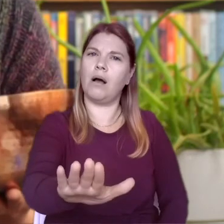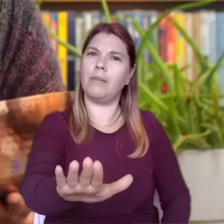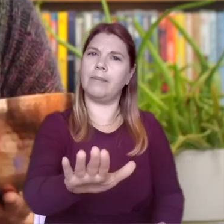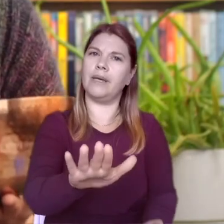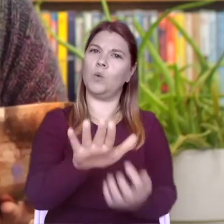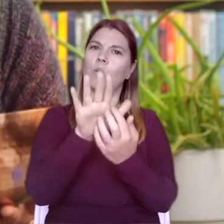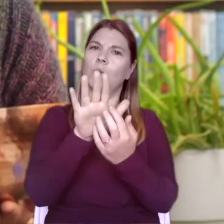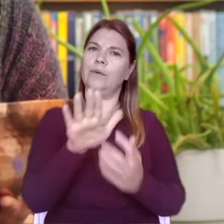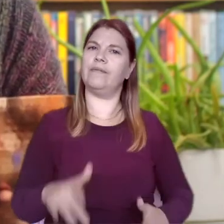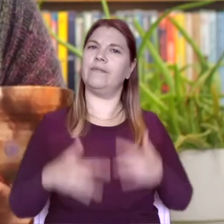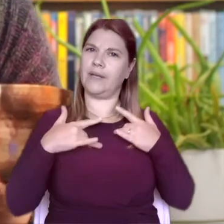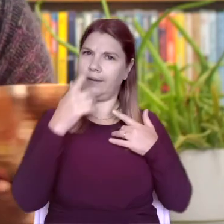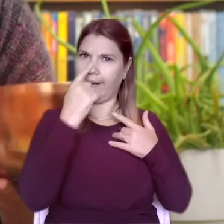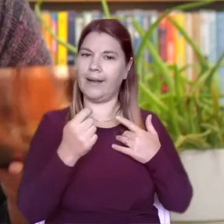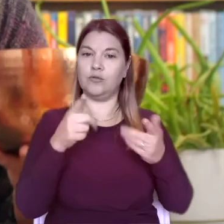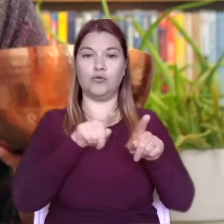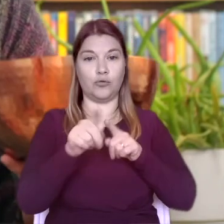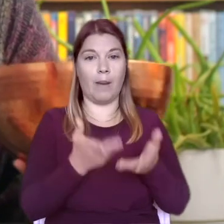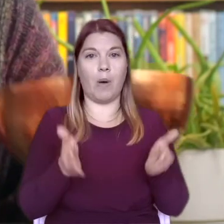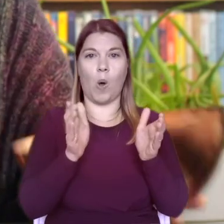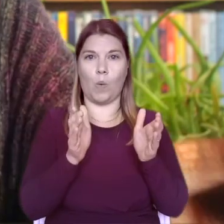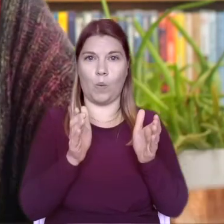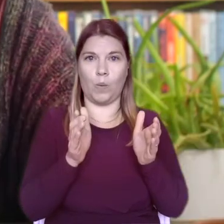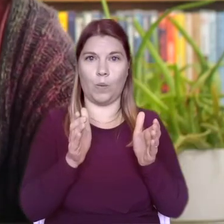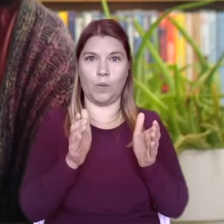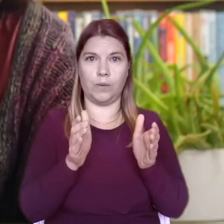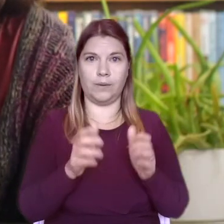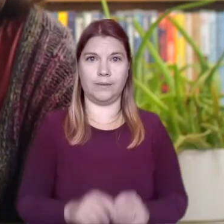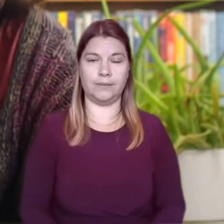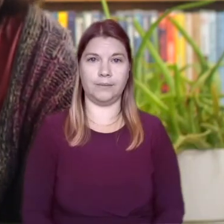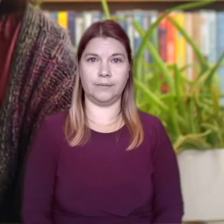first the bulb chomp you